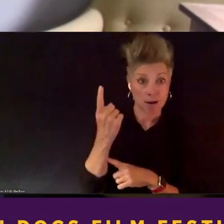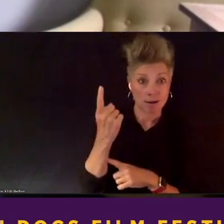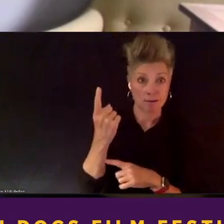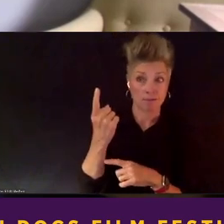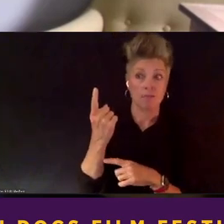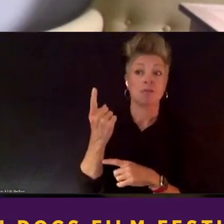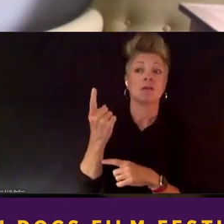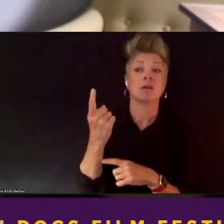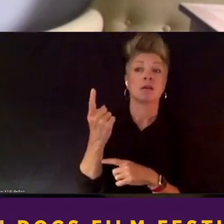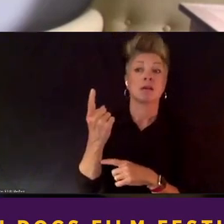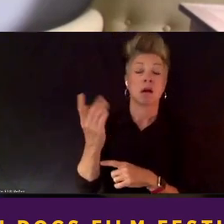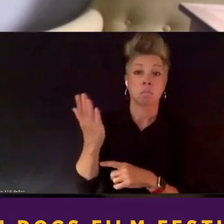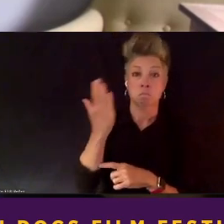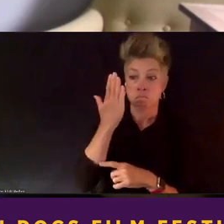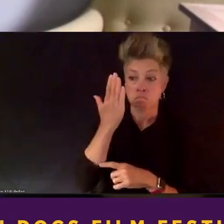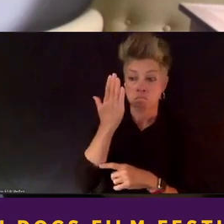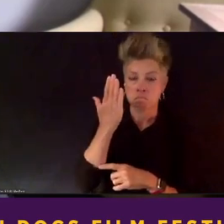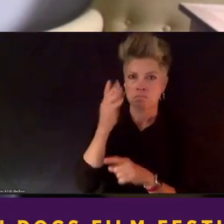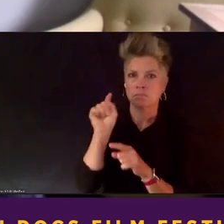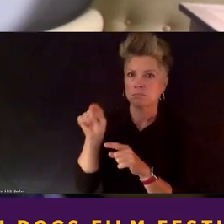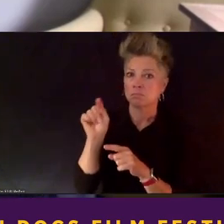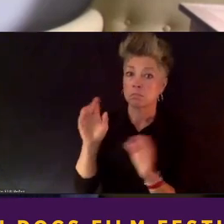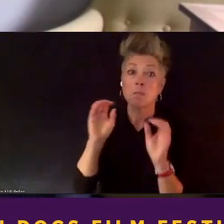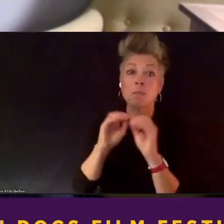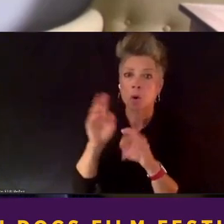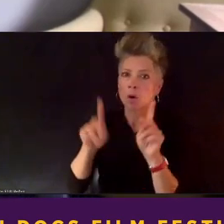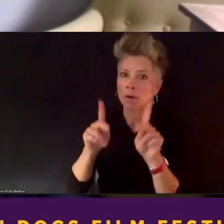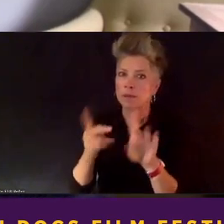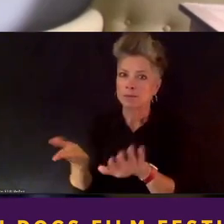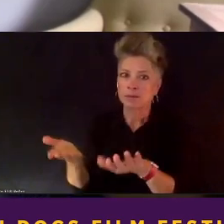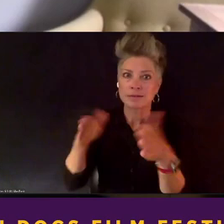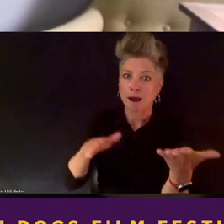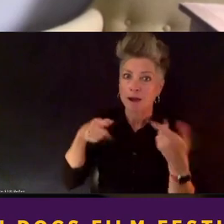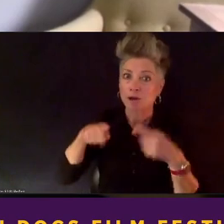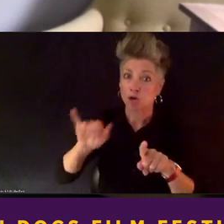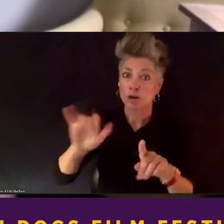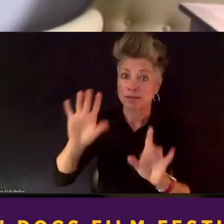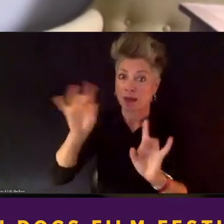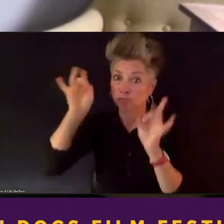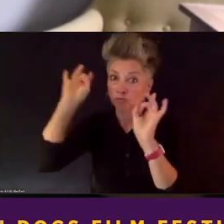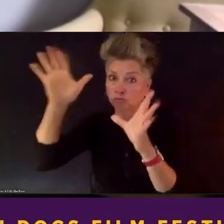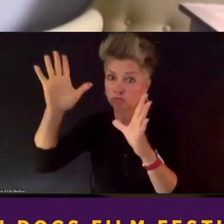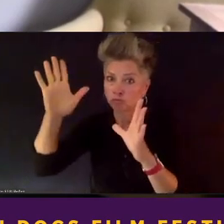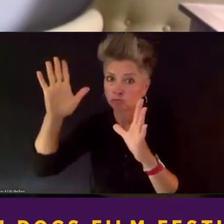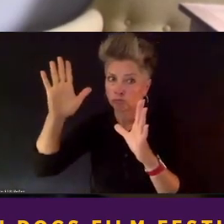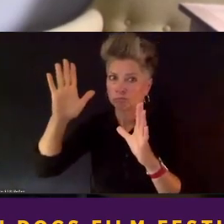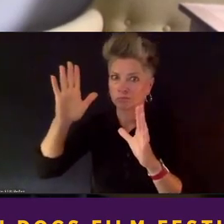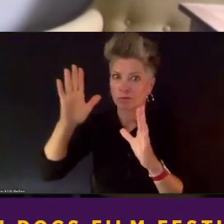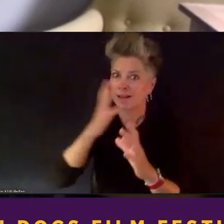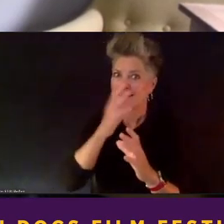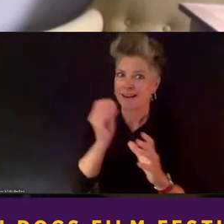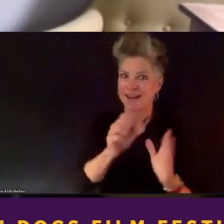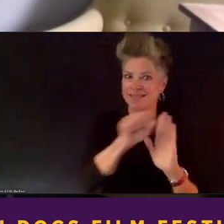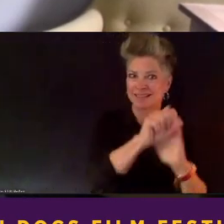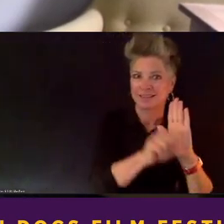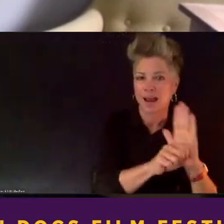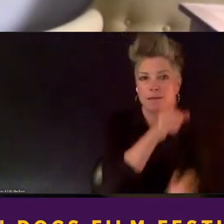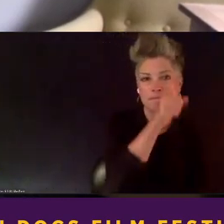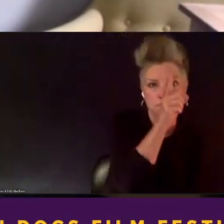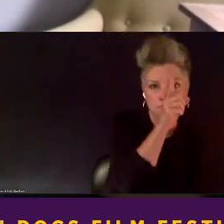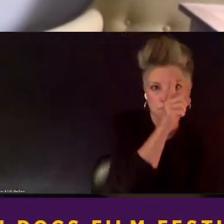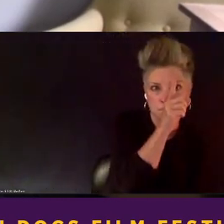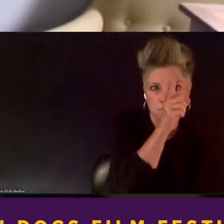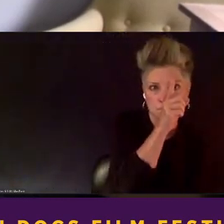this idea that more people had died during the water crisis than the state had led on. And we heard